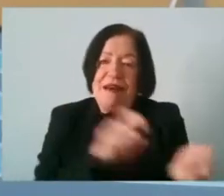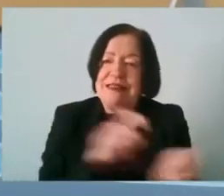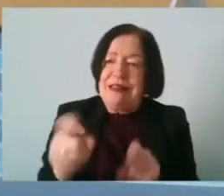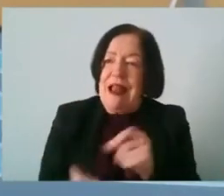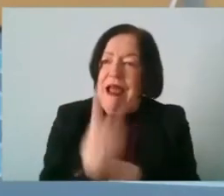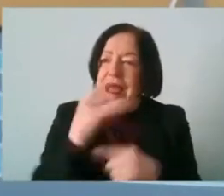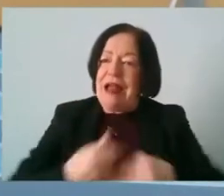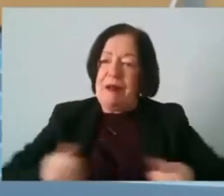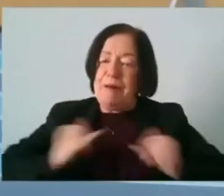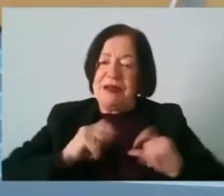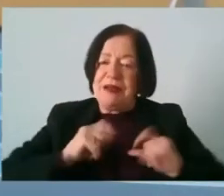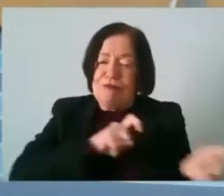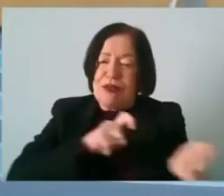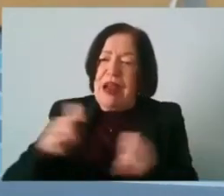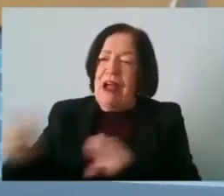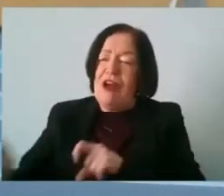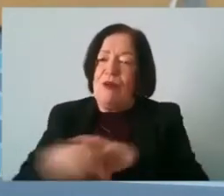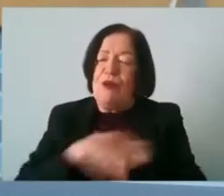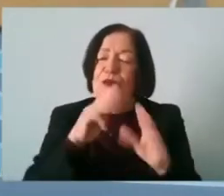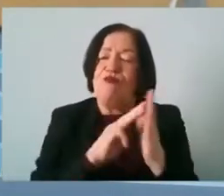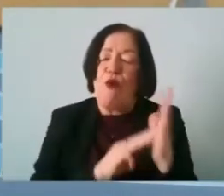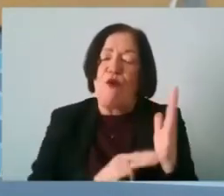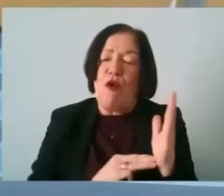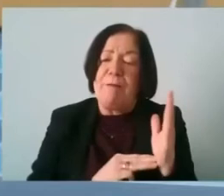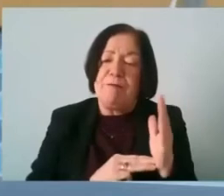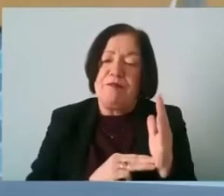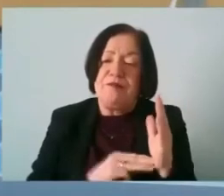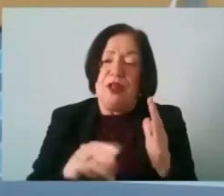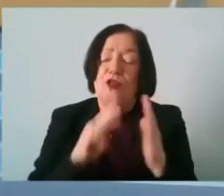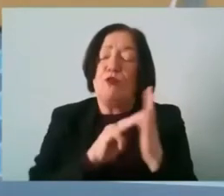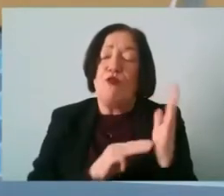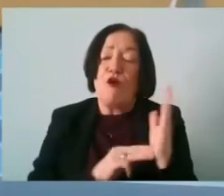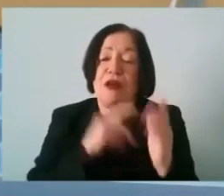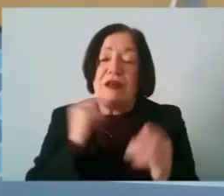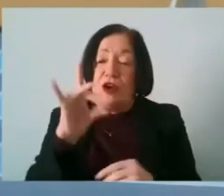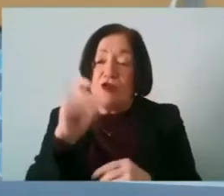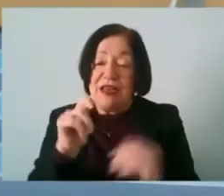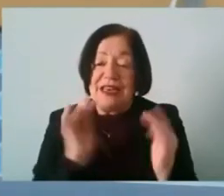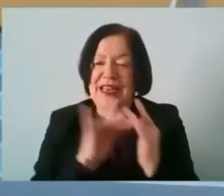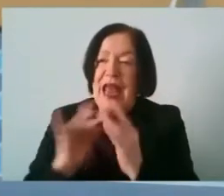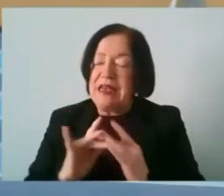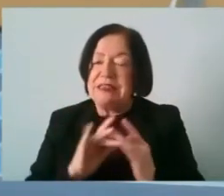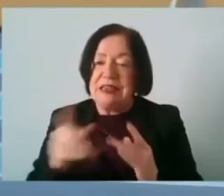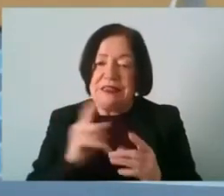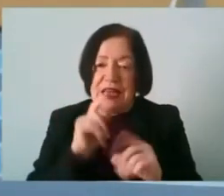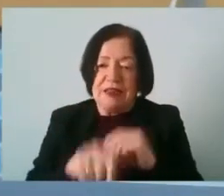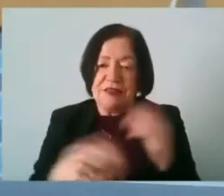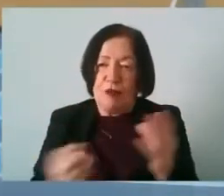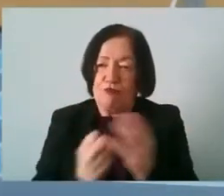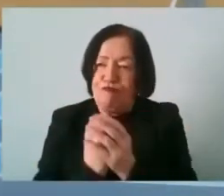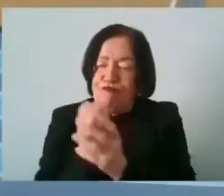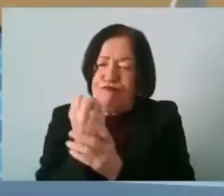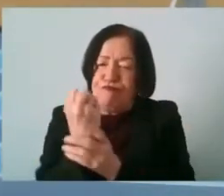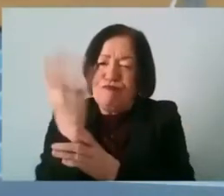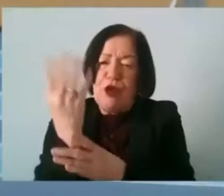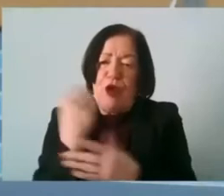to carry on with the the programs and the programs called cricket connects and it's kind of morphed into a um you know we